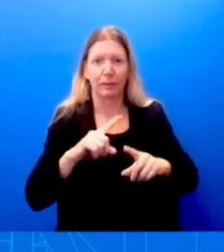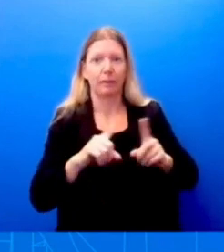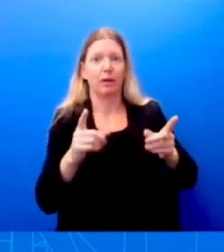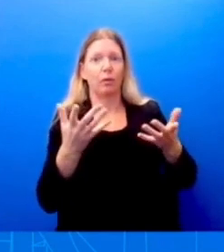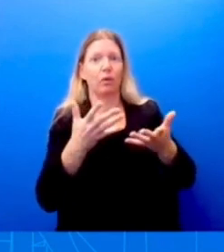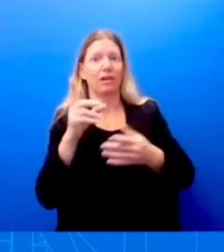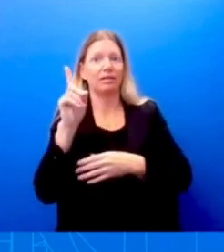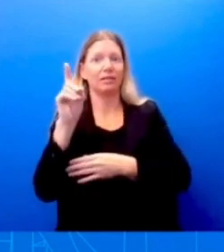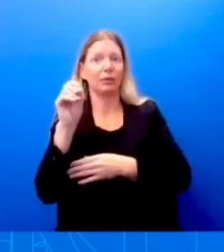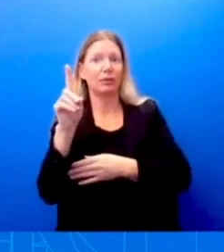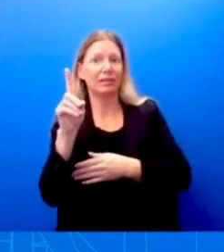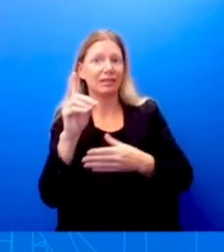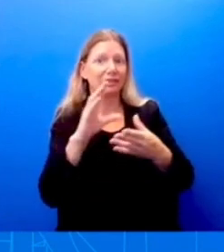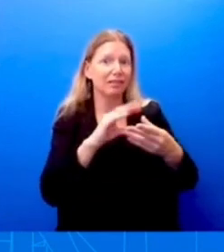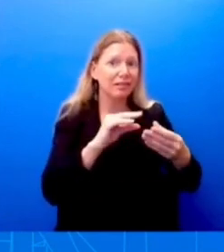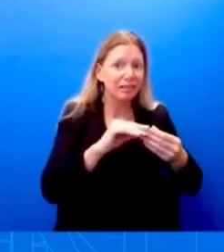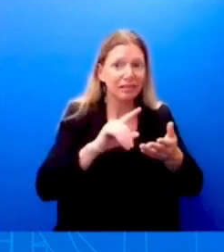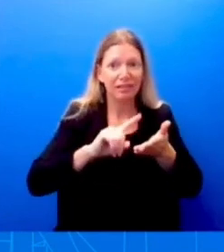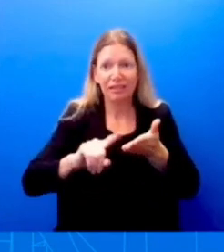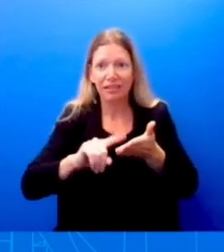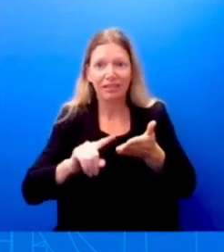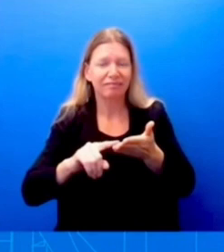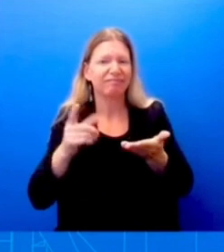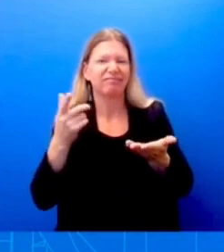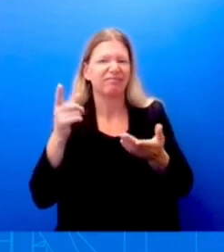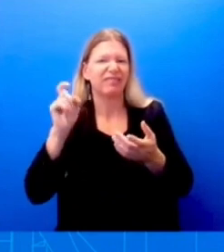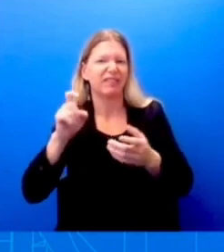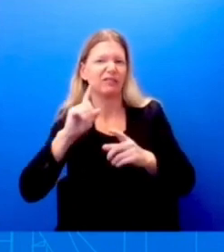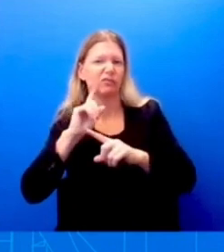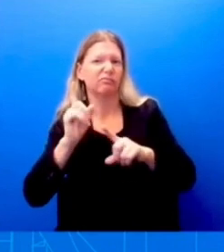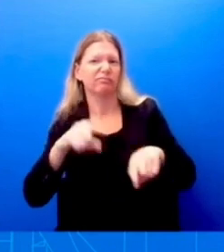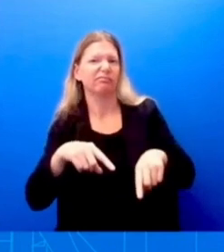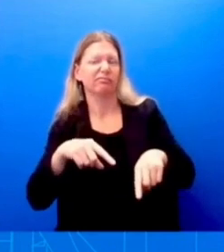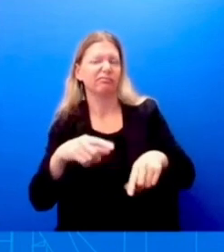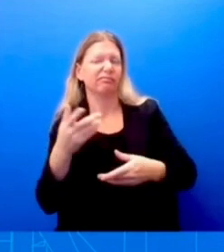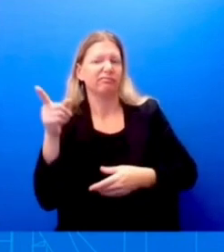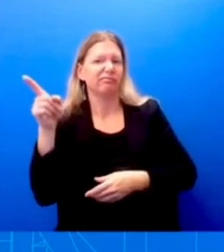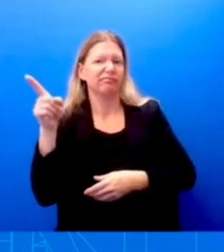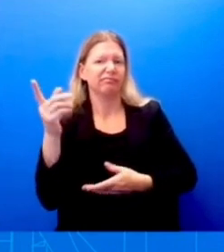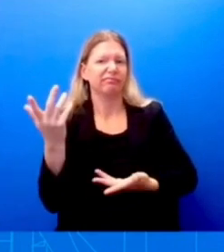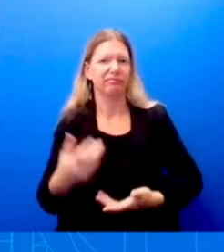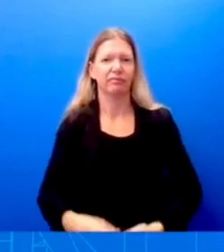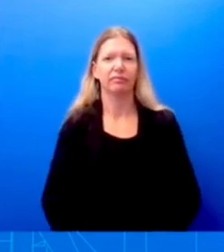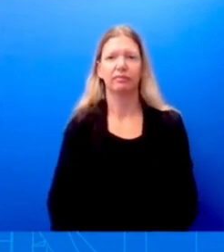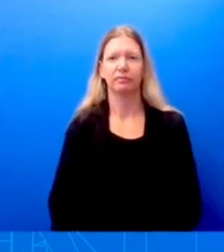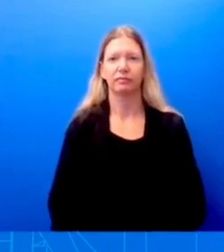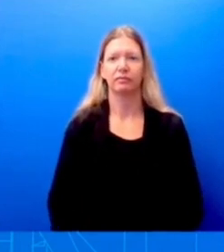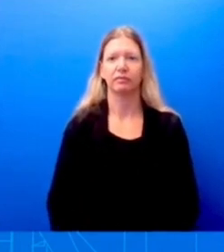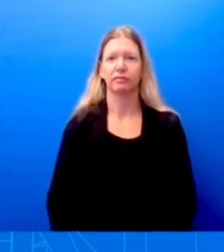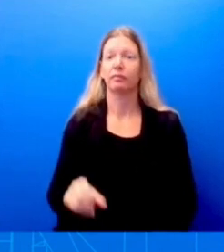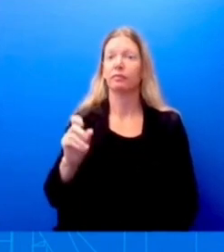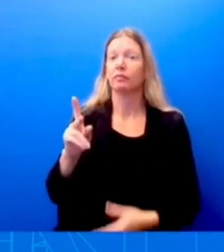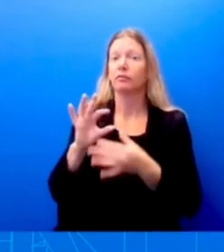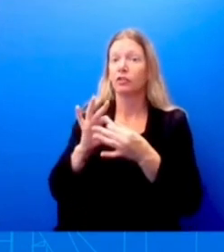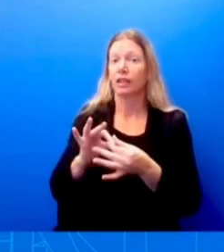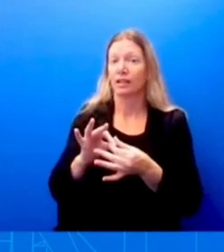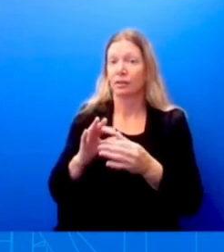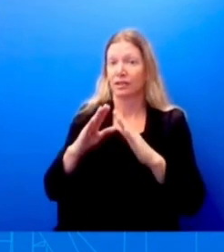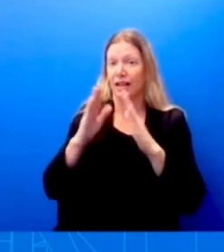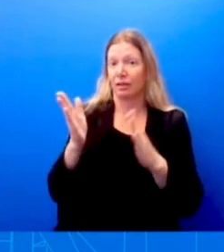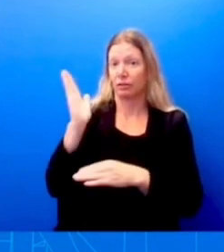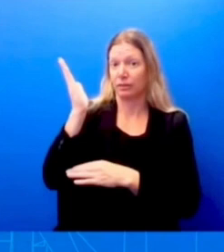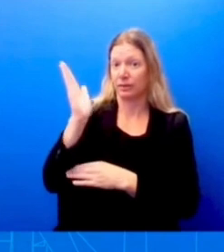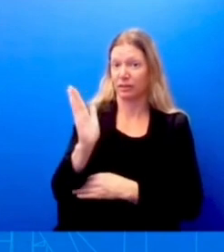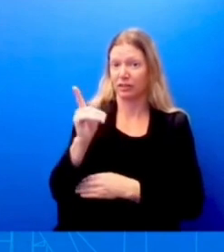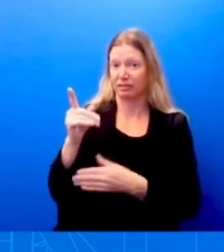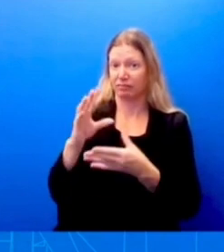would have to answer more specifically on, on those questions. Ms. One additional question on the House Speaker. He's also said that he's likely to invest the federal response